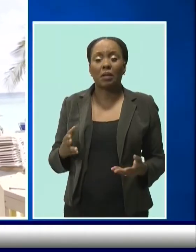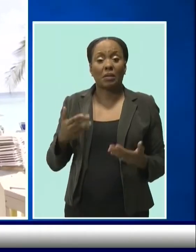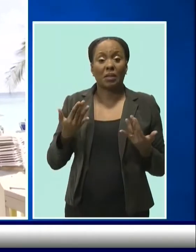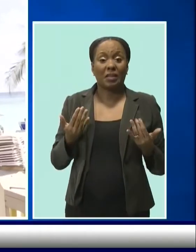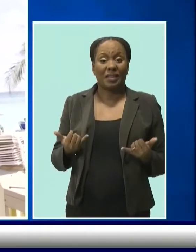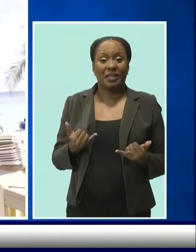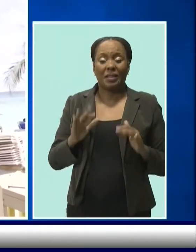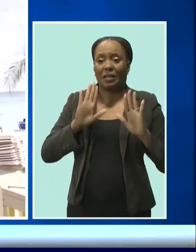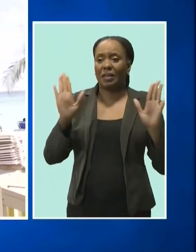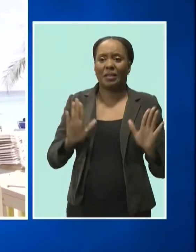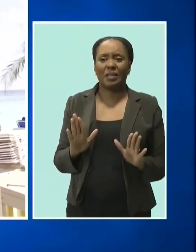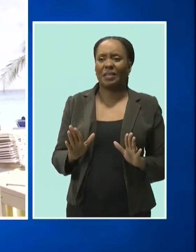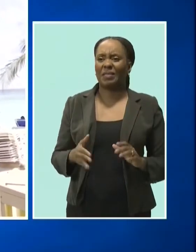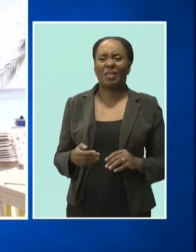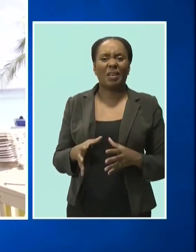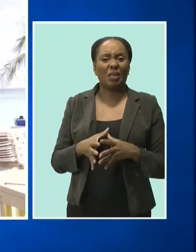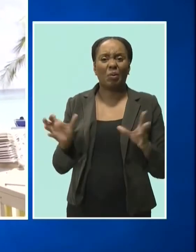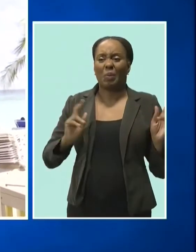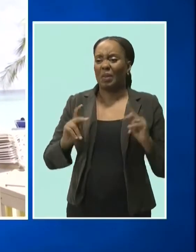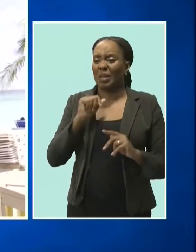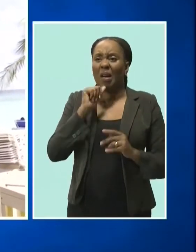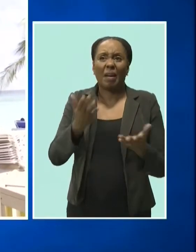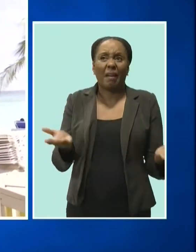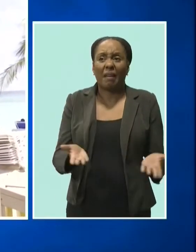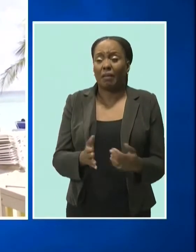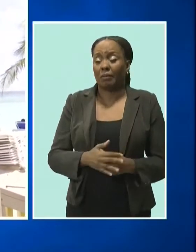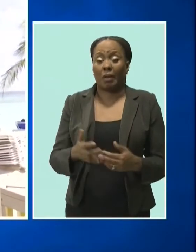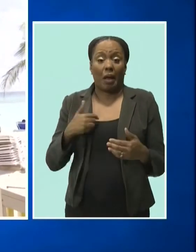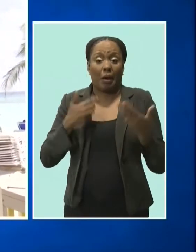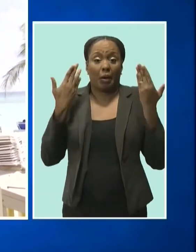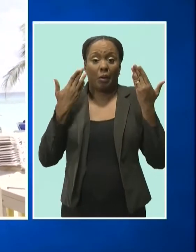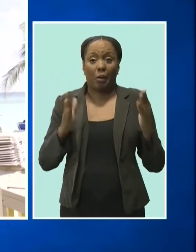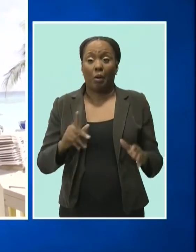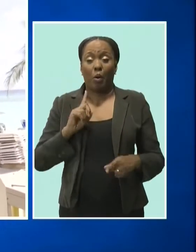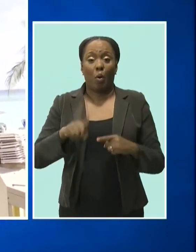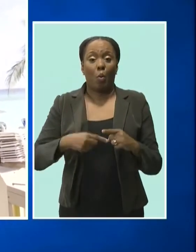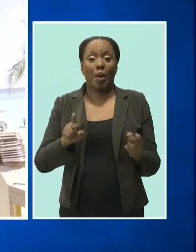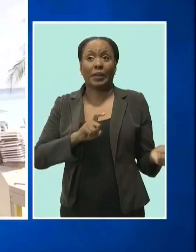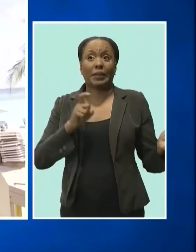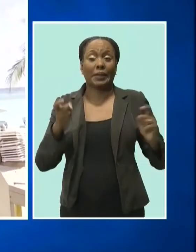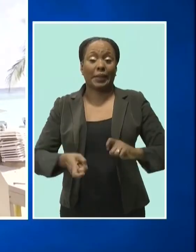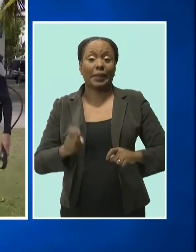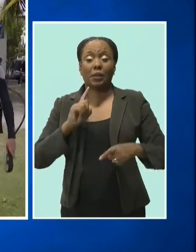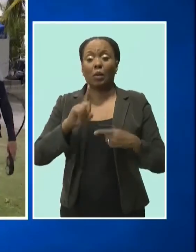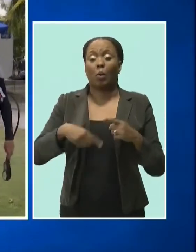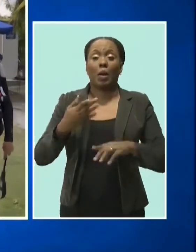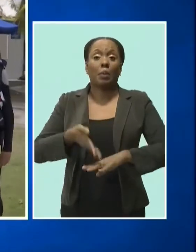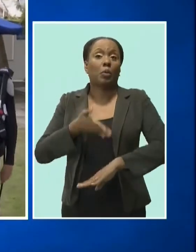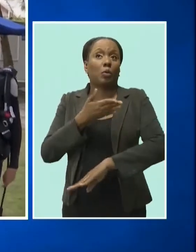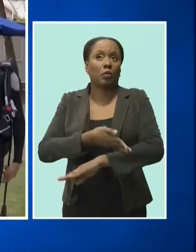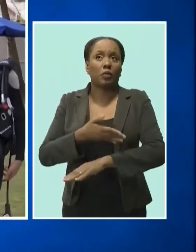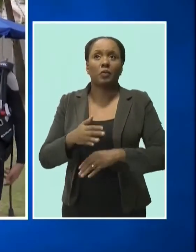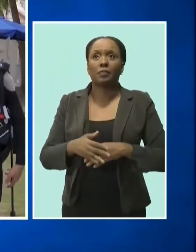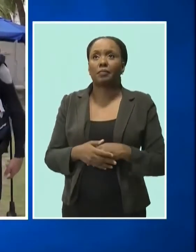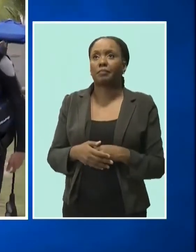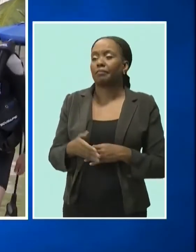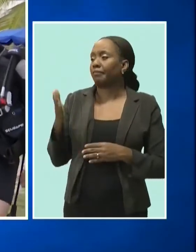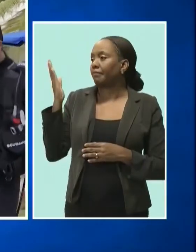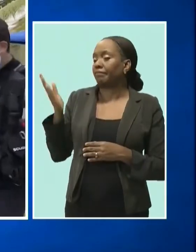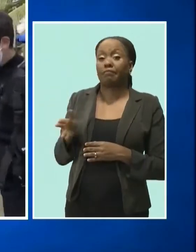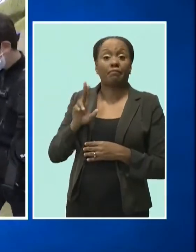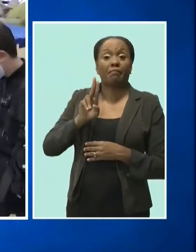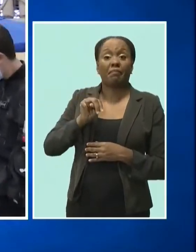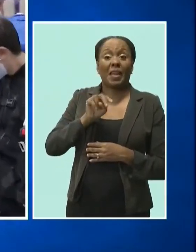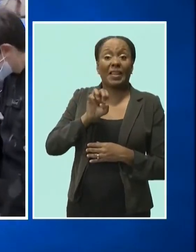Sunday. So I don't know what's going to happen or when it's going to turn around. I sincerely hope it happens soon. Down at Needham's Point the